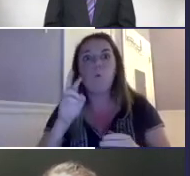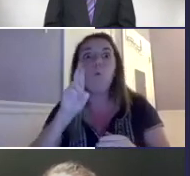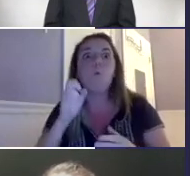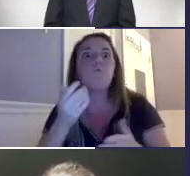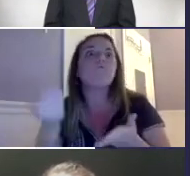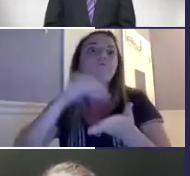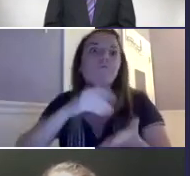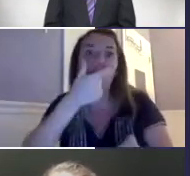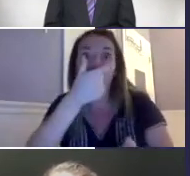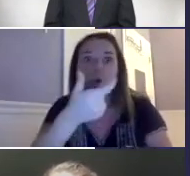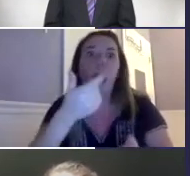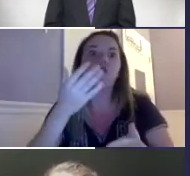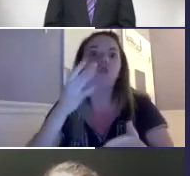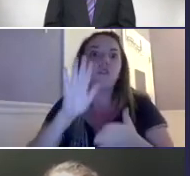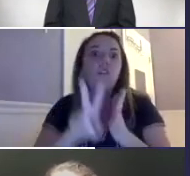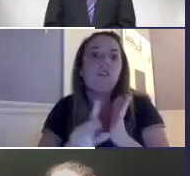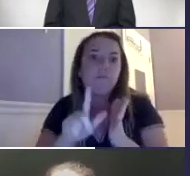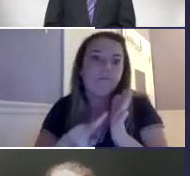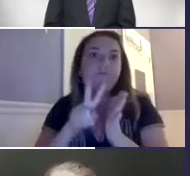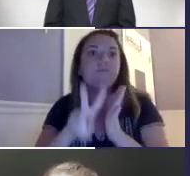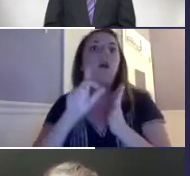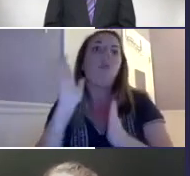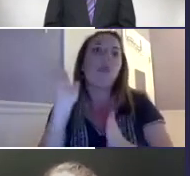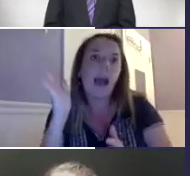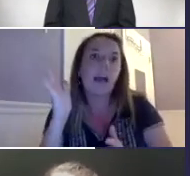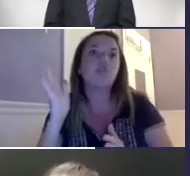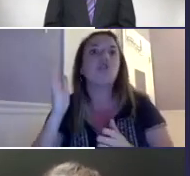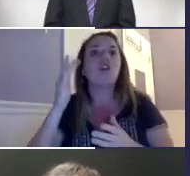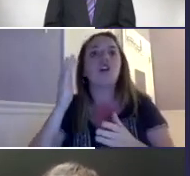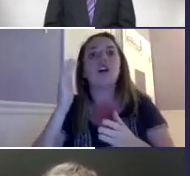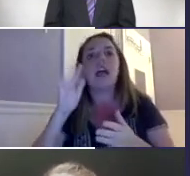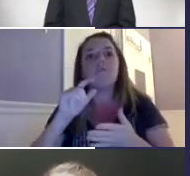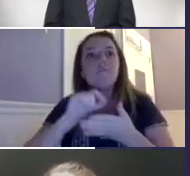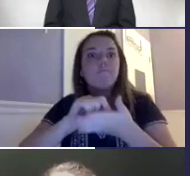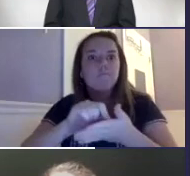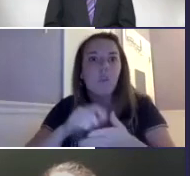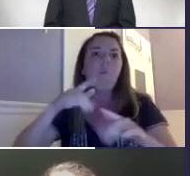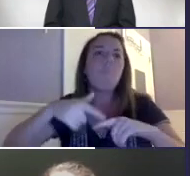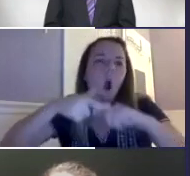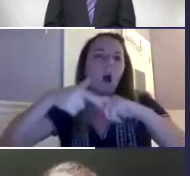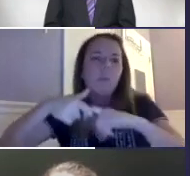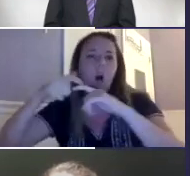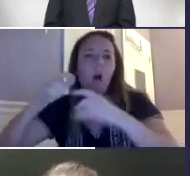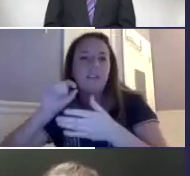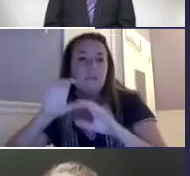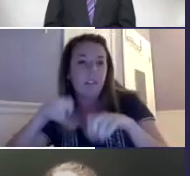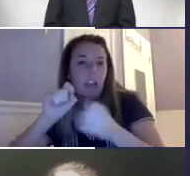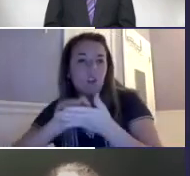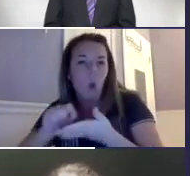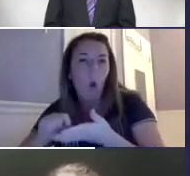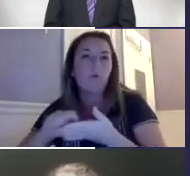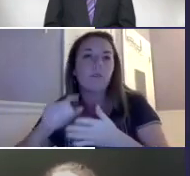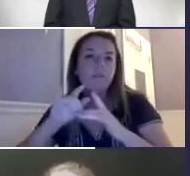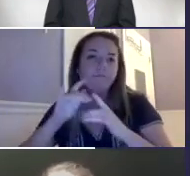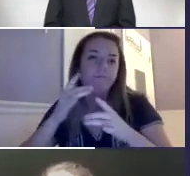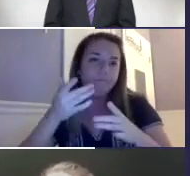It's not possible. So I need to re-watch the whole lecture video in order to note take. And I have to